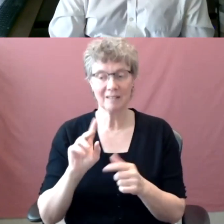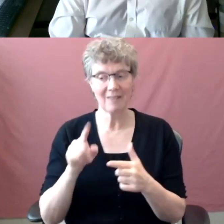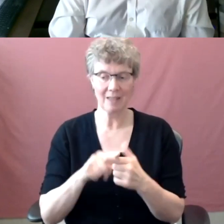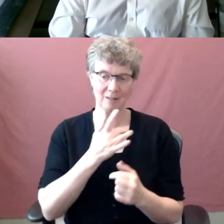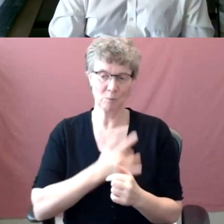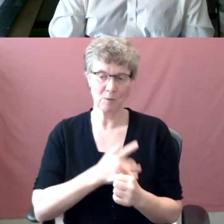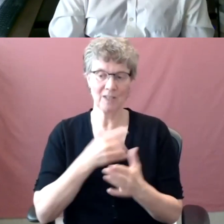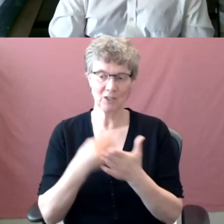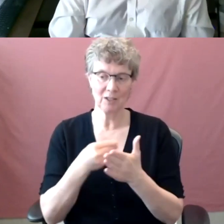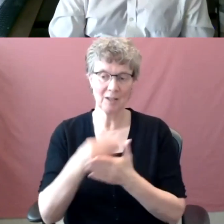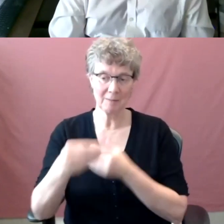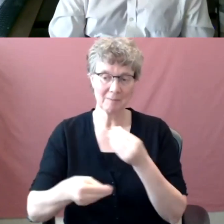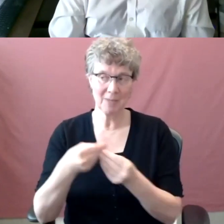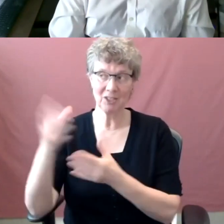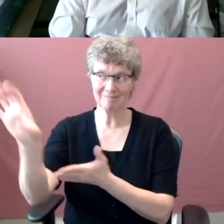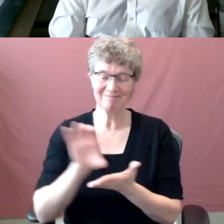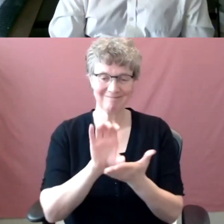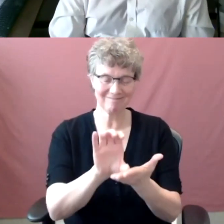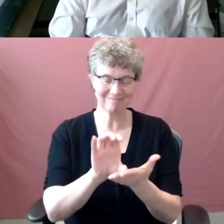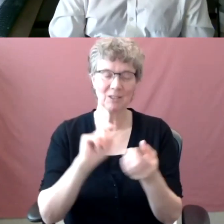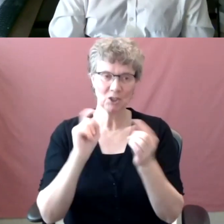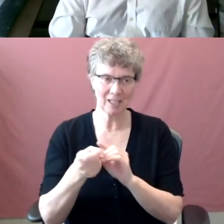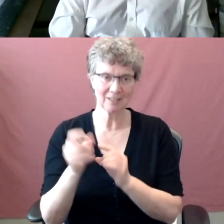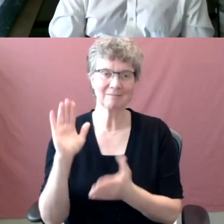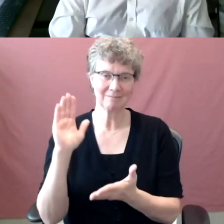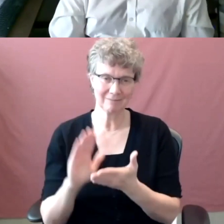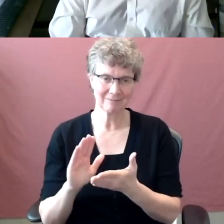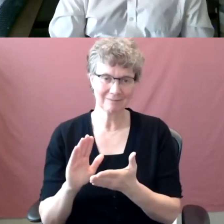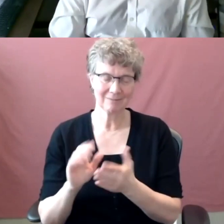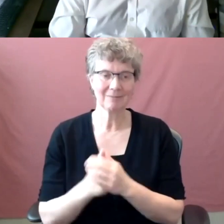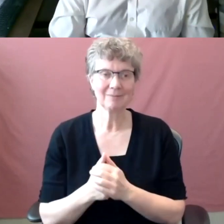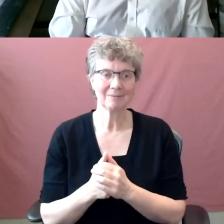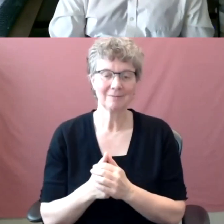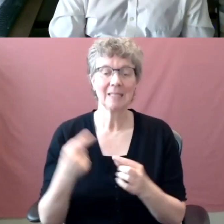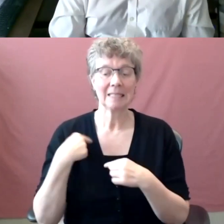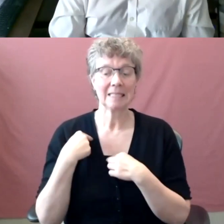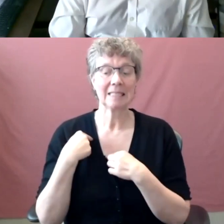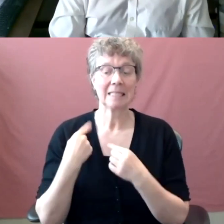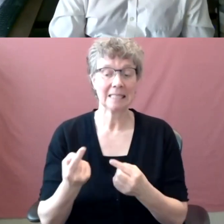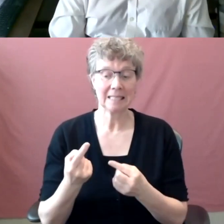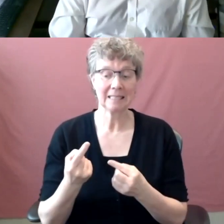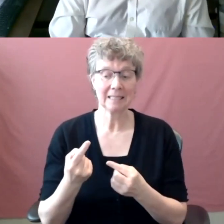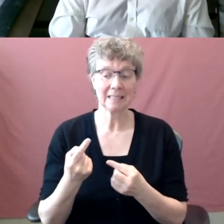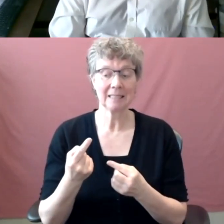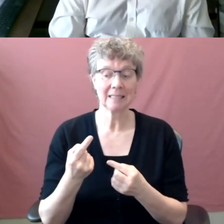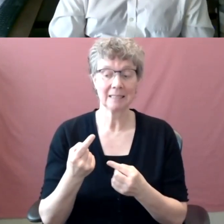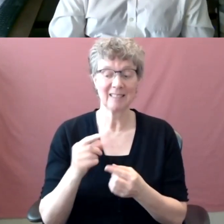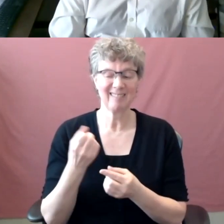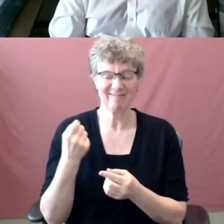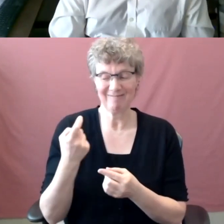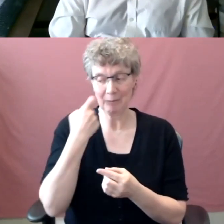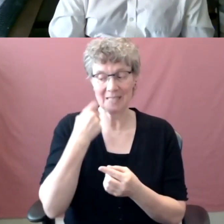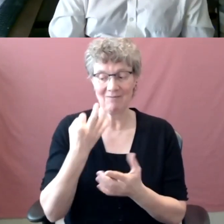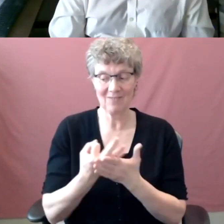where we needed to get to with IST's budget over this last fiscal year, we've reduced 31 positions. In